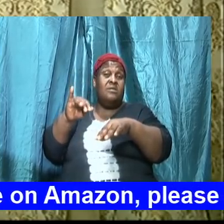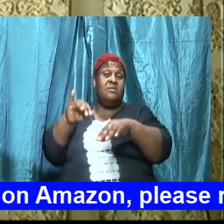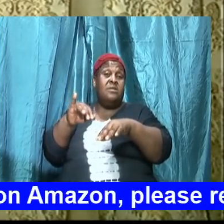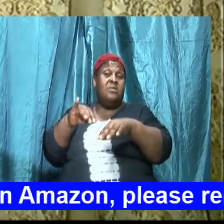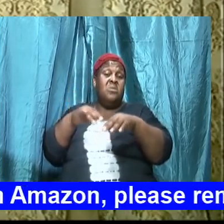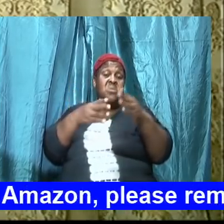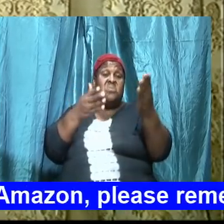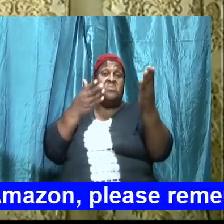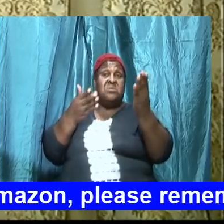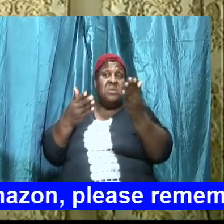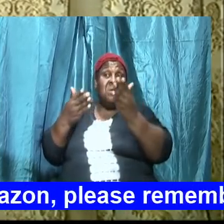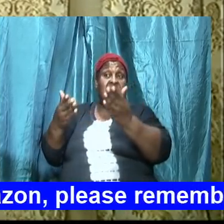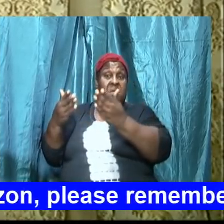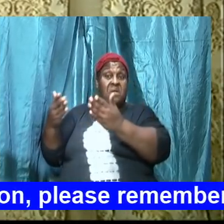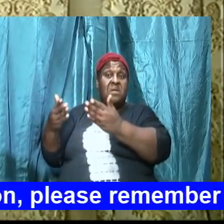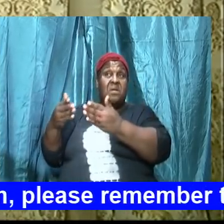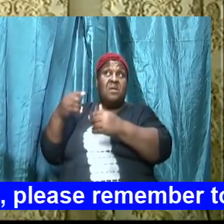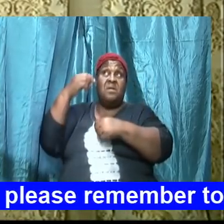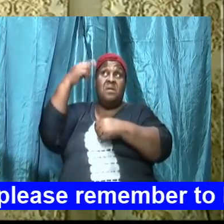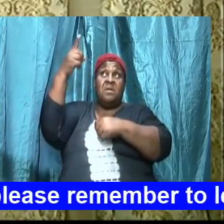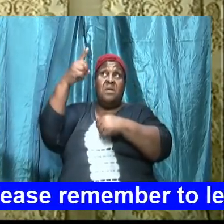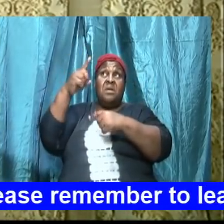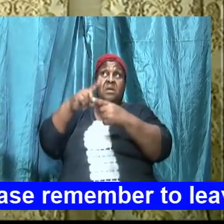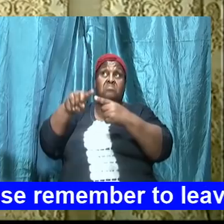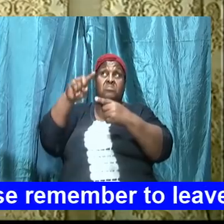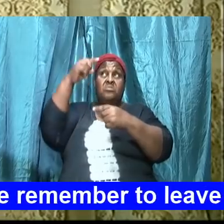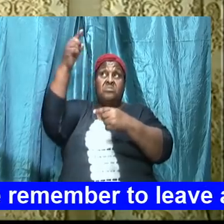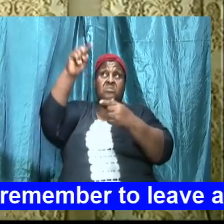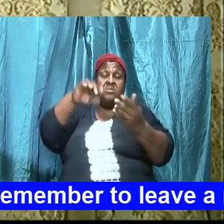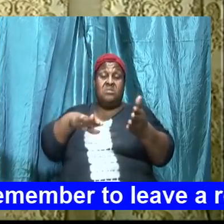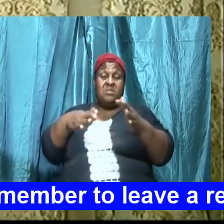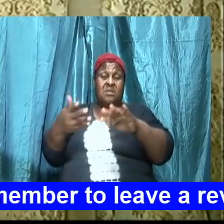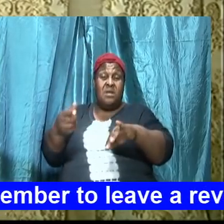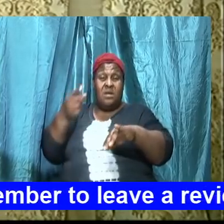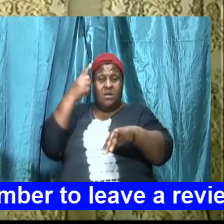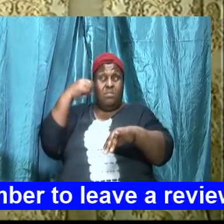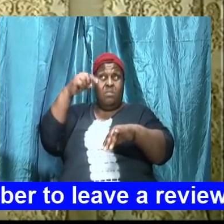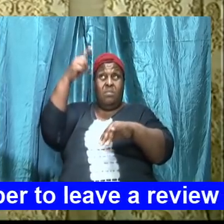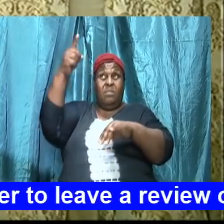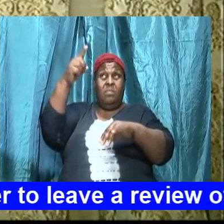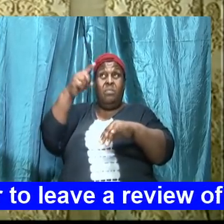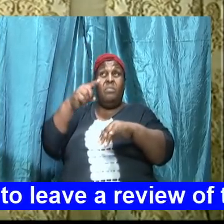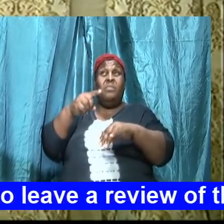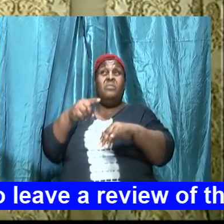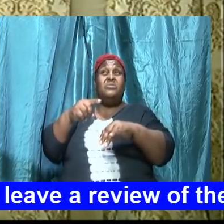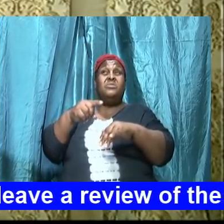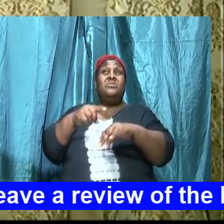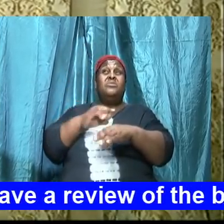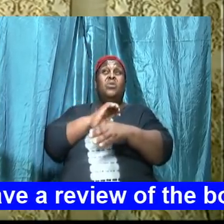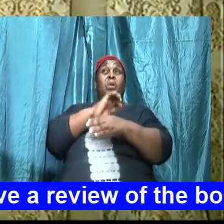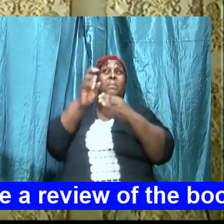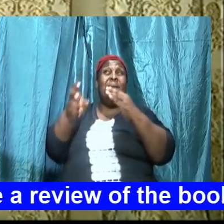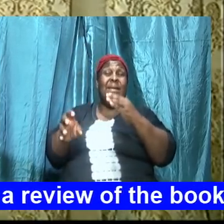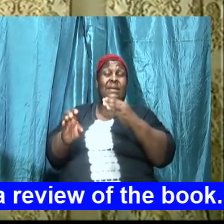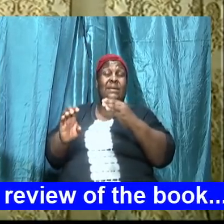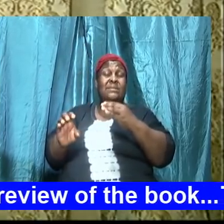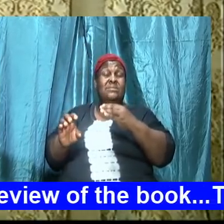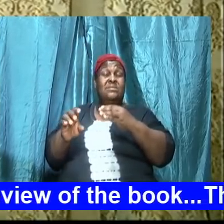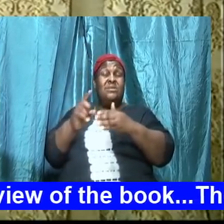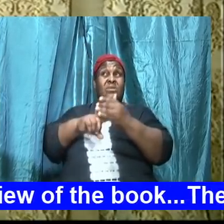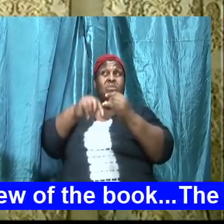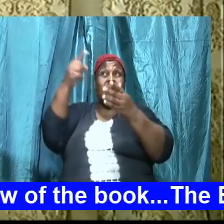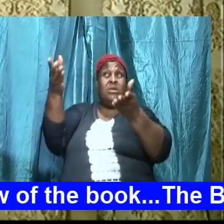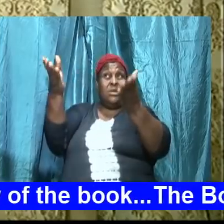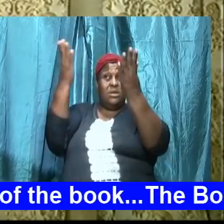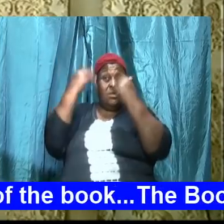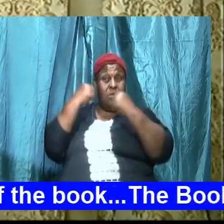carried him right down to his death for him to accomplish what he came here for and after he did